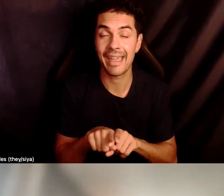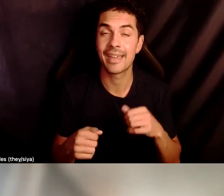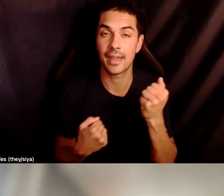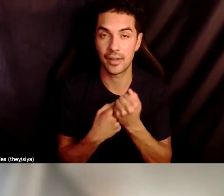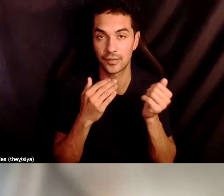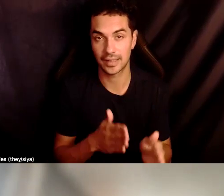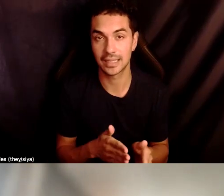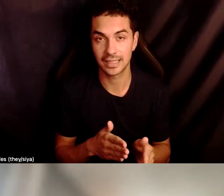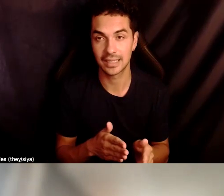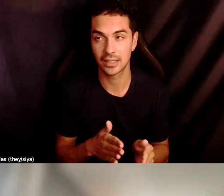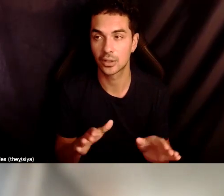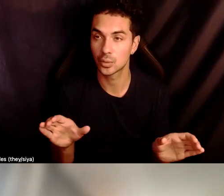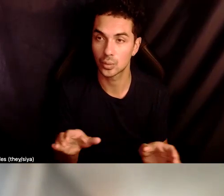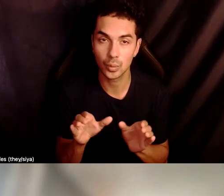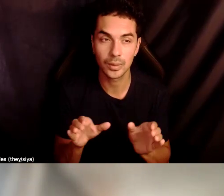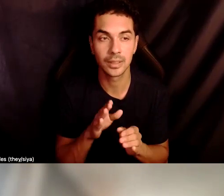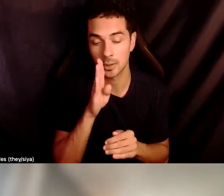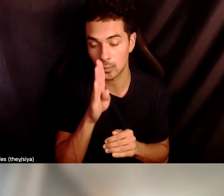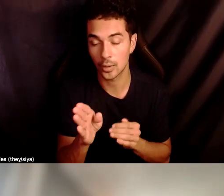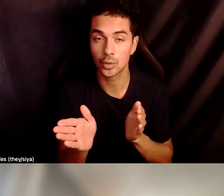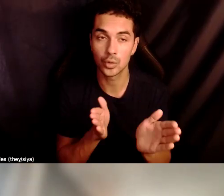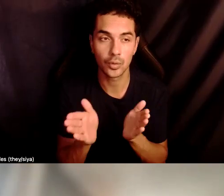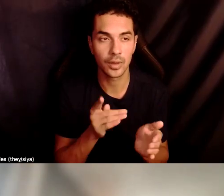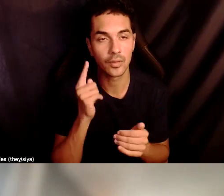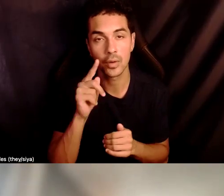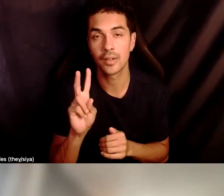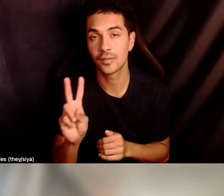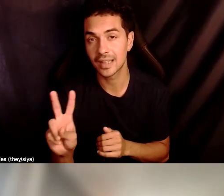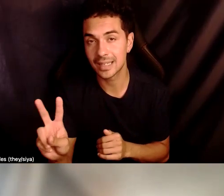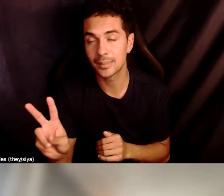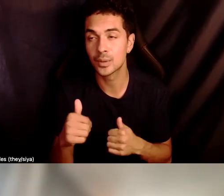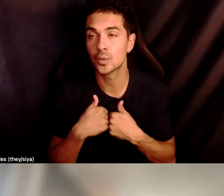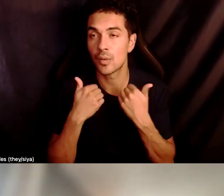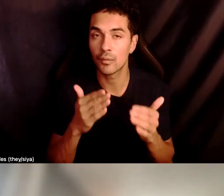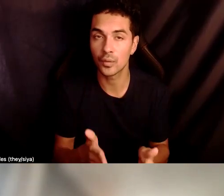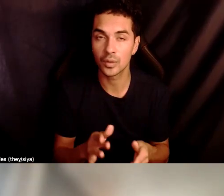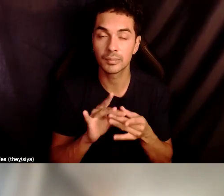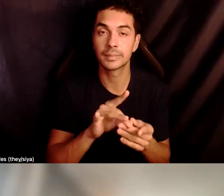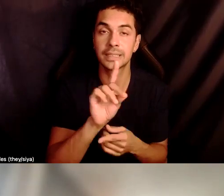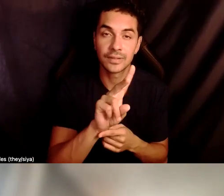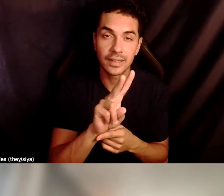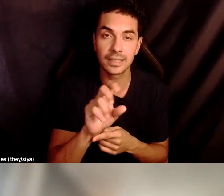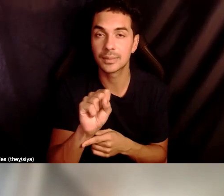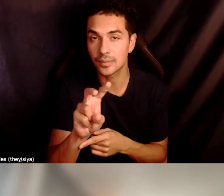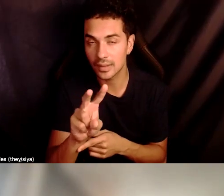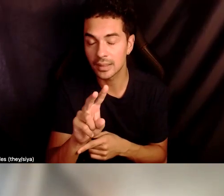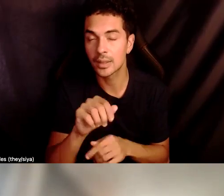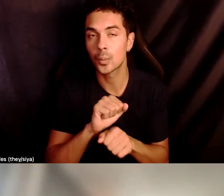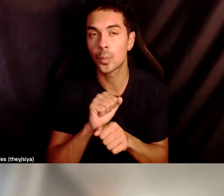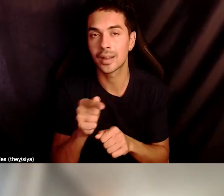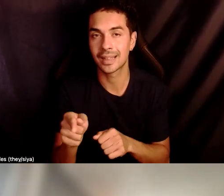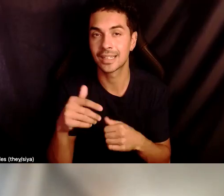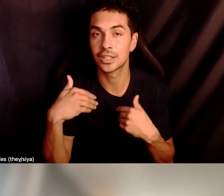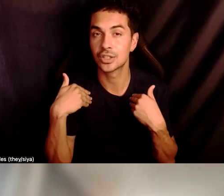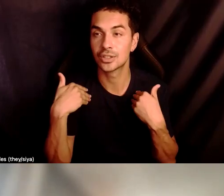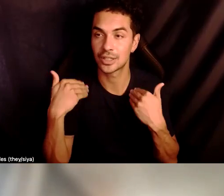you know, doing direct service for victims and survivors of domestic violence and sexual violence, and working at a child